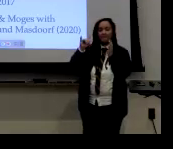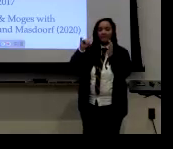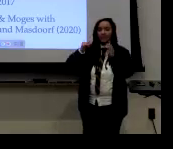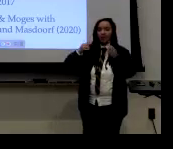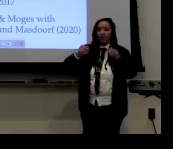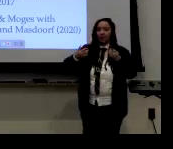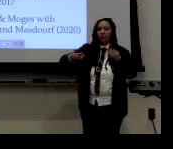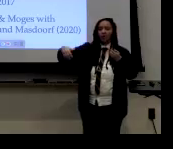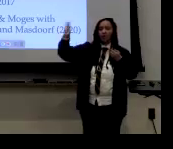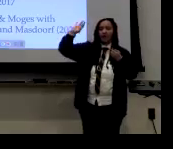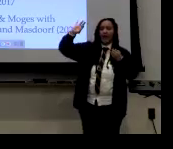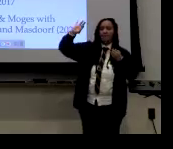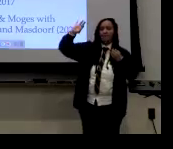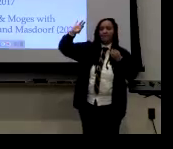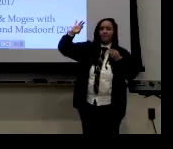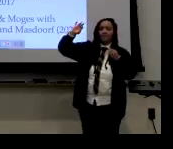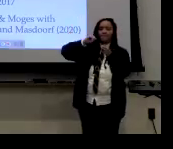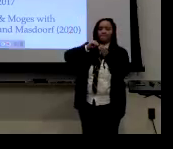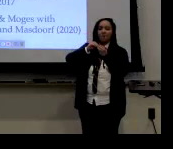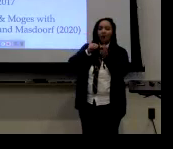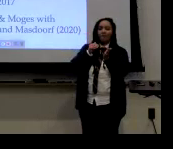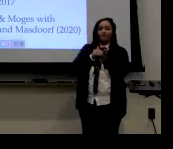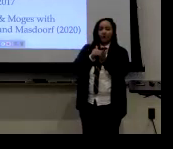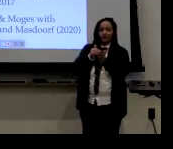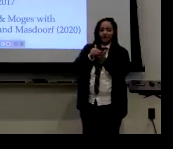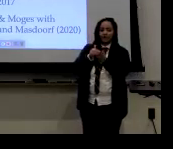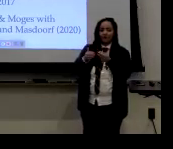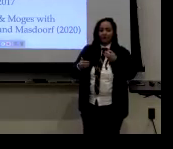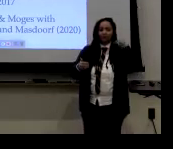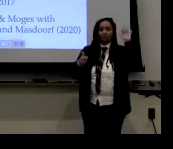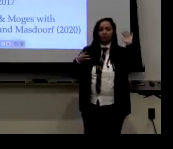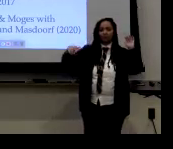shows like the pinky finger when signing, flipping that out.